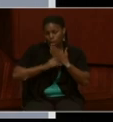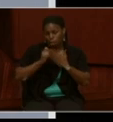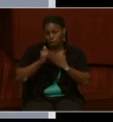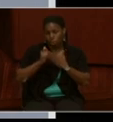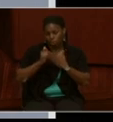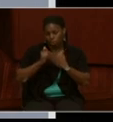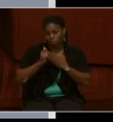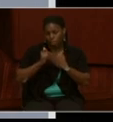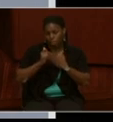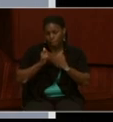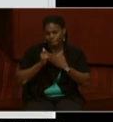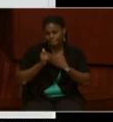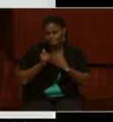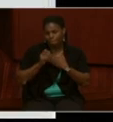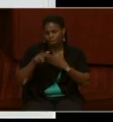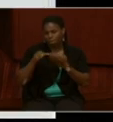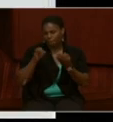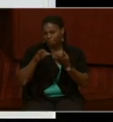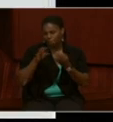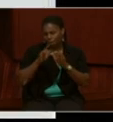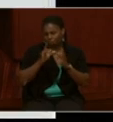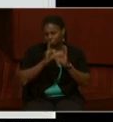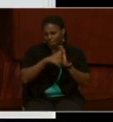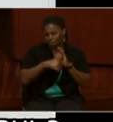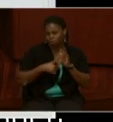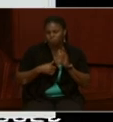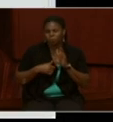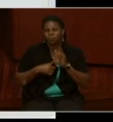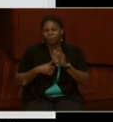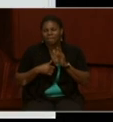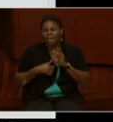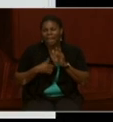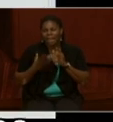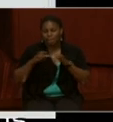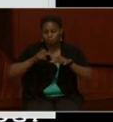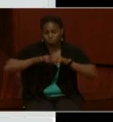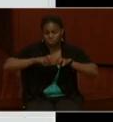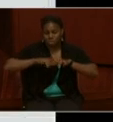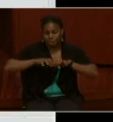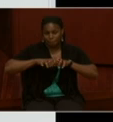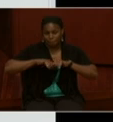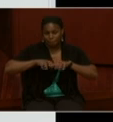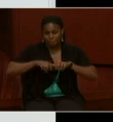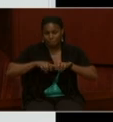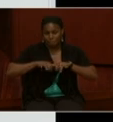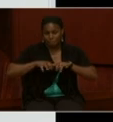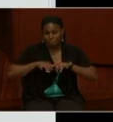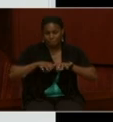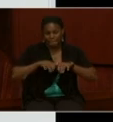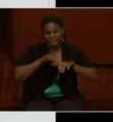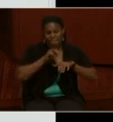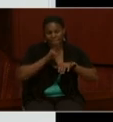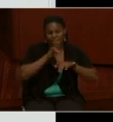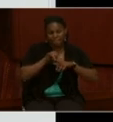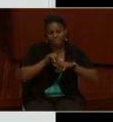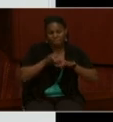And, yeah, I'll give feedback later. And if we type in Navy